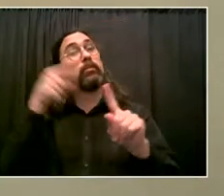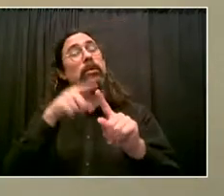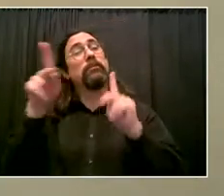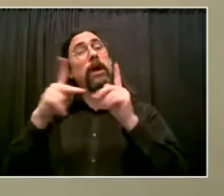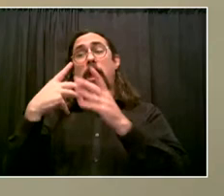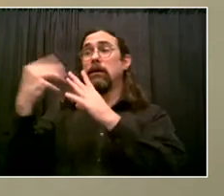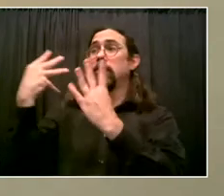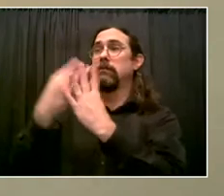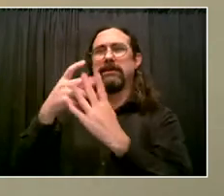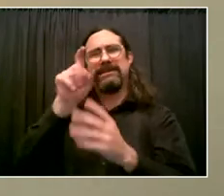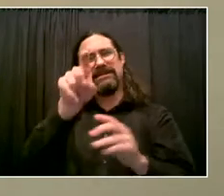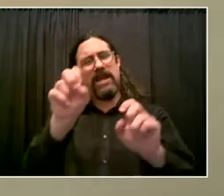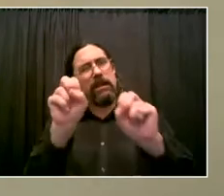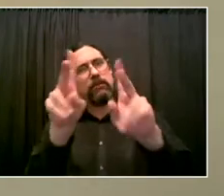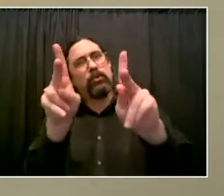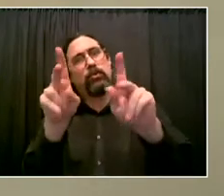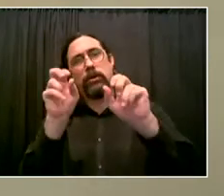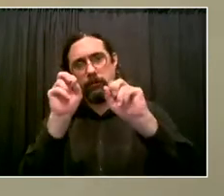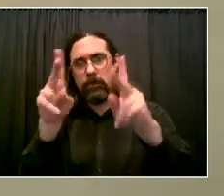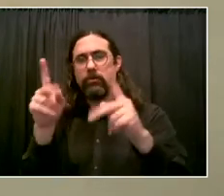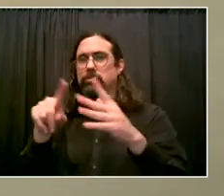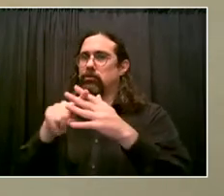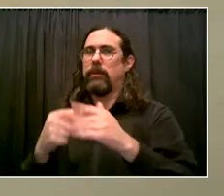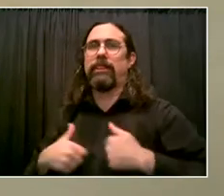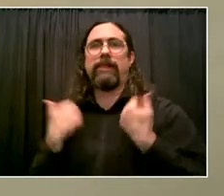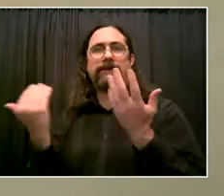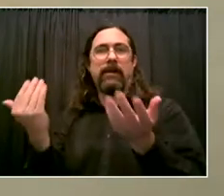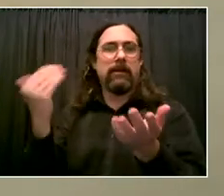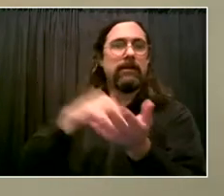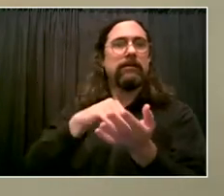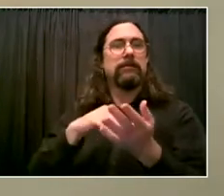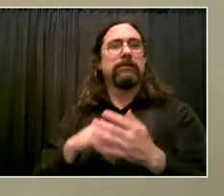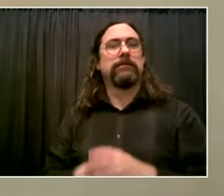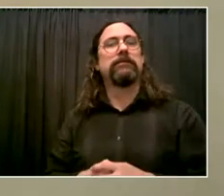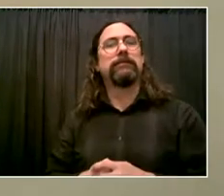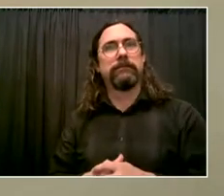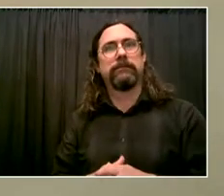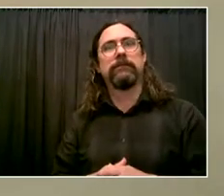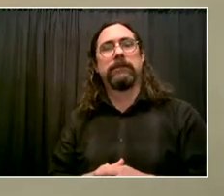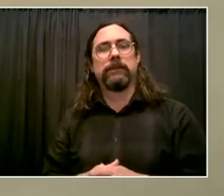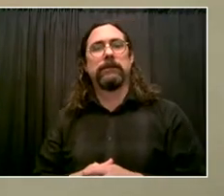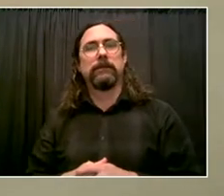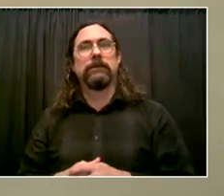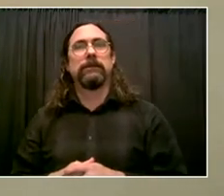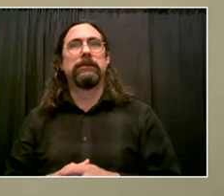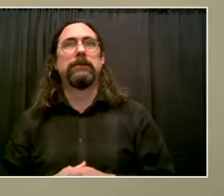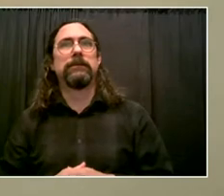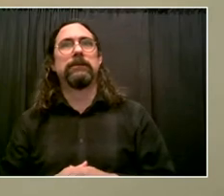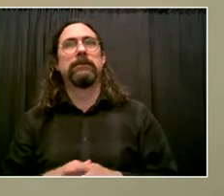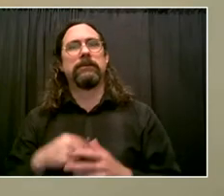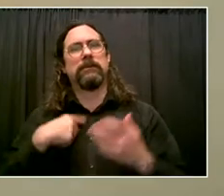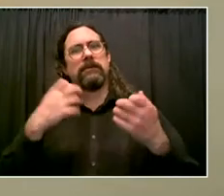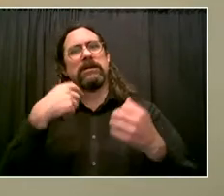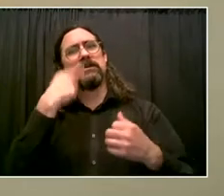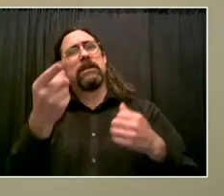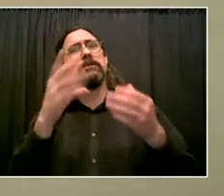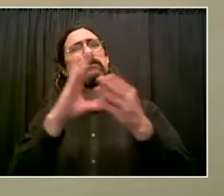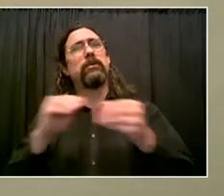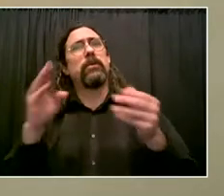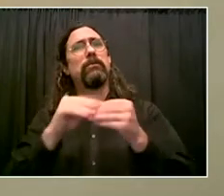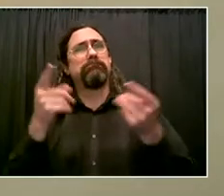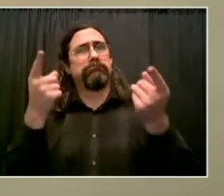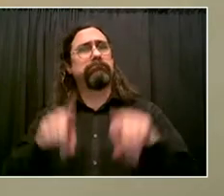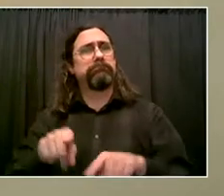service 3,000 people a year in East Harlem. But let me tell you this one, a brother came home after 20 years,